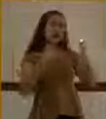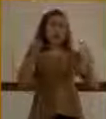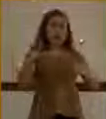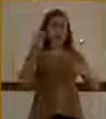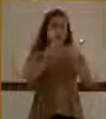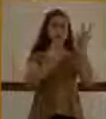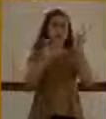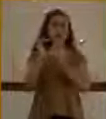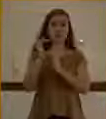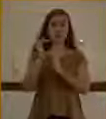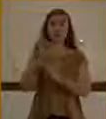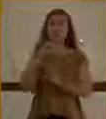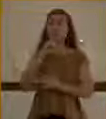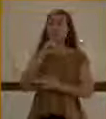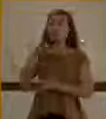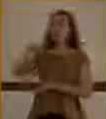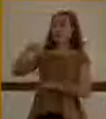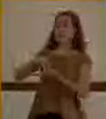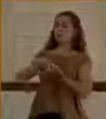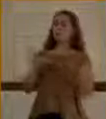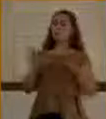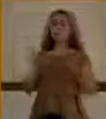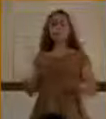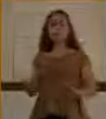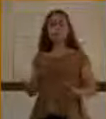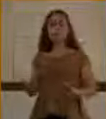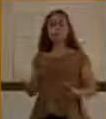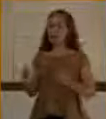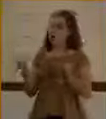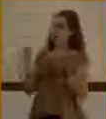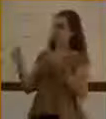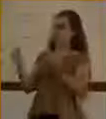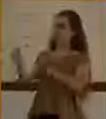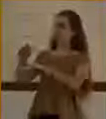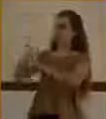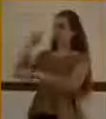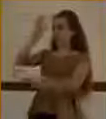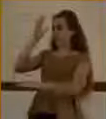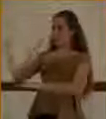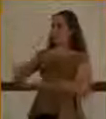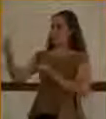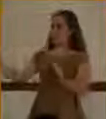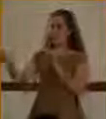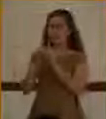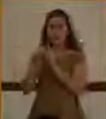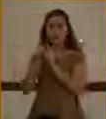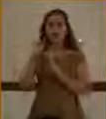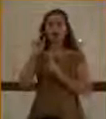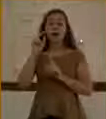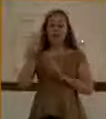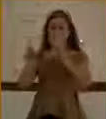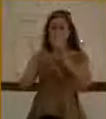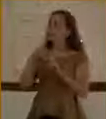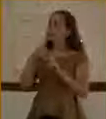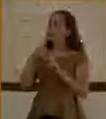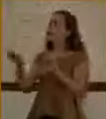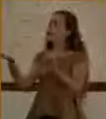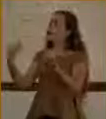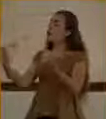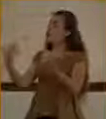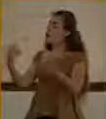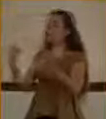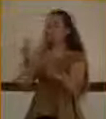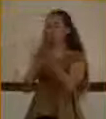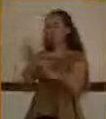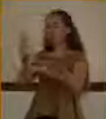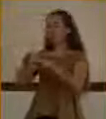still and commanded him to be called. And they called the blind man, saying unto him, Be of good comfort, rise, he calleth